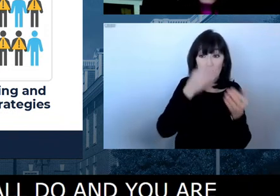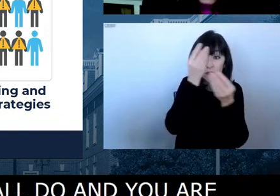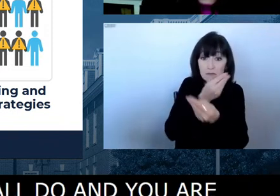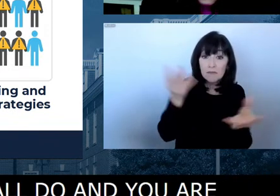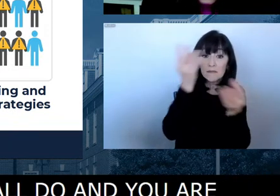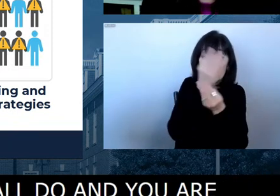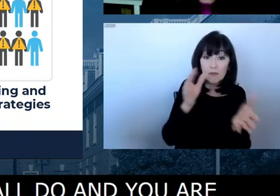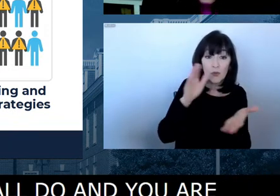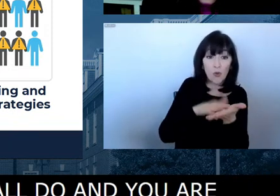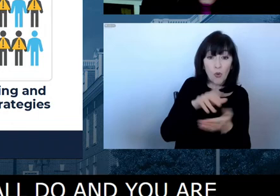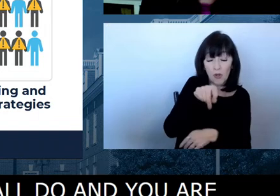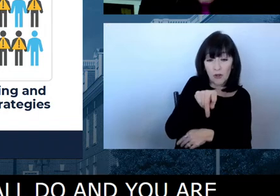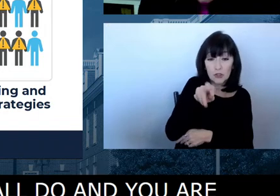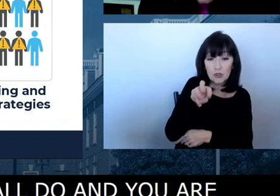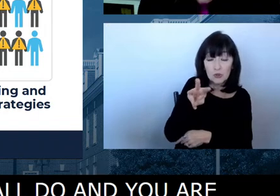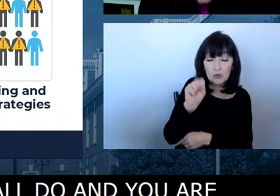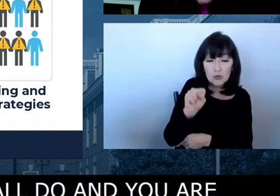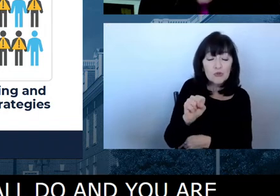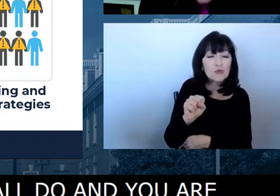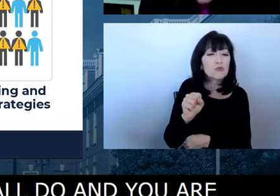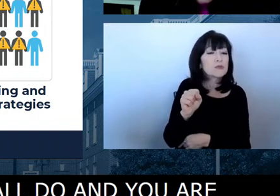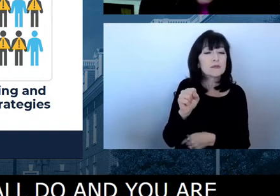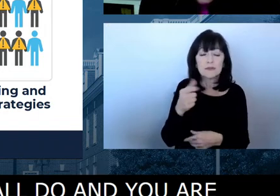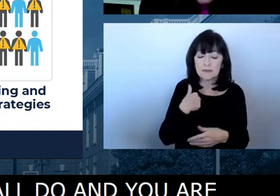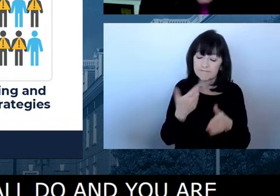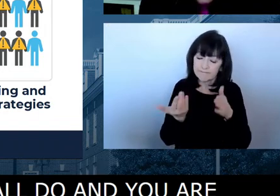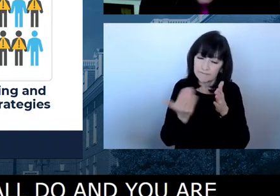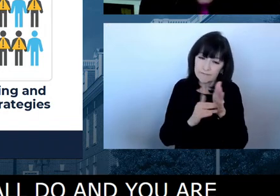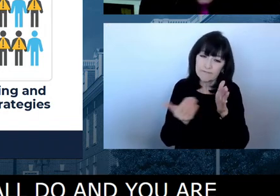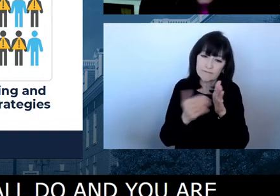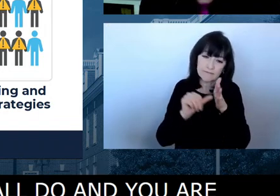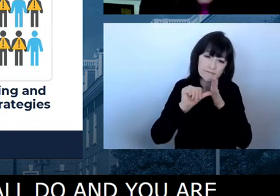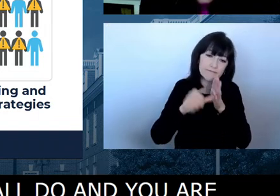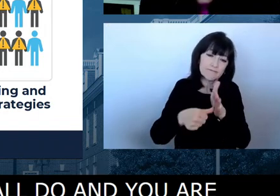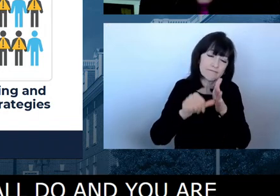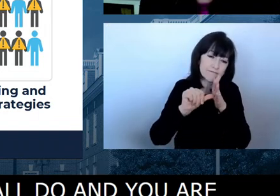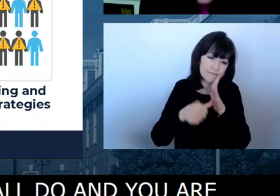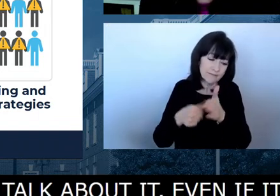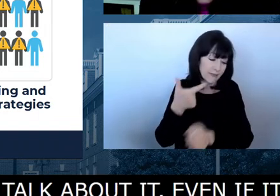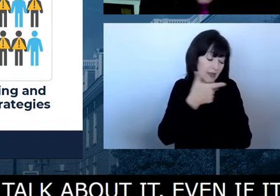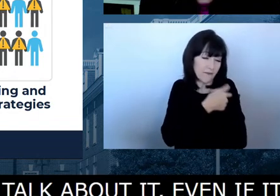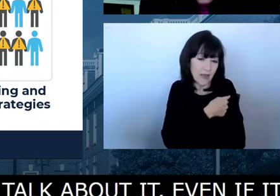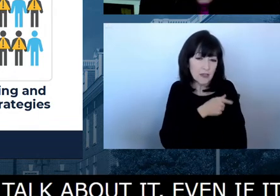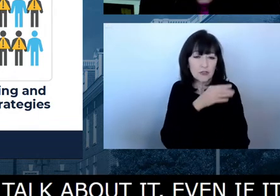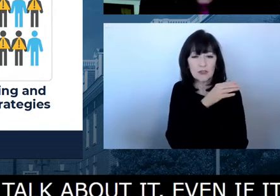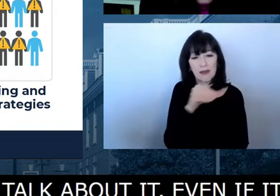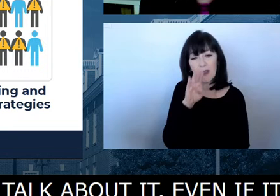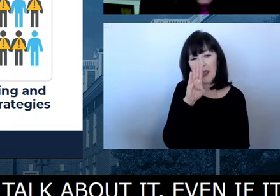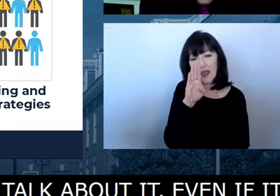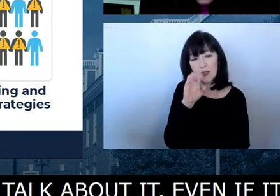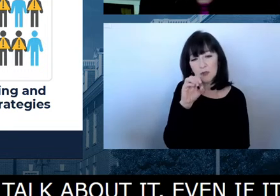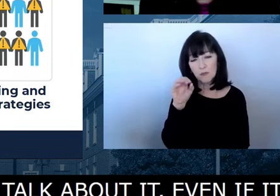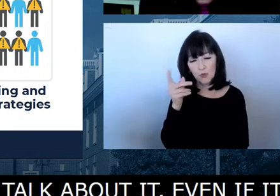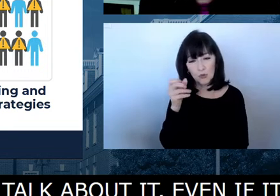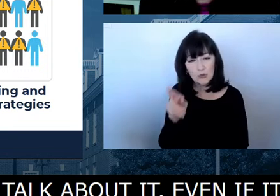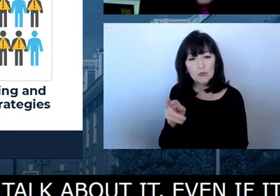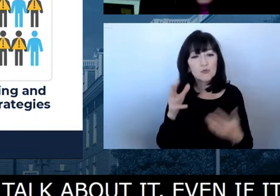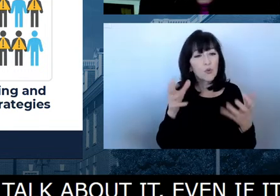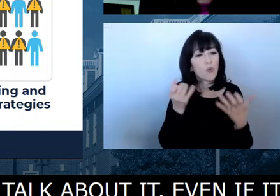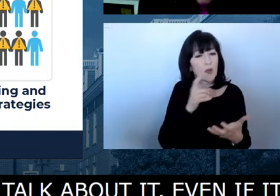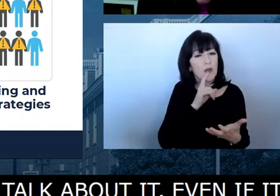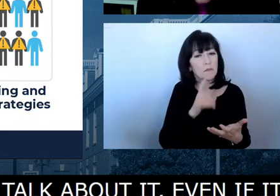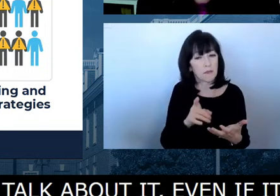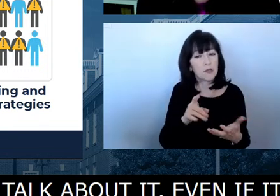vaccinations and the boosters, um, having people be eligible and complete their series of vaccinations when they're